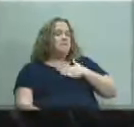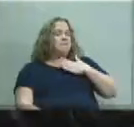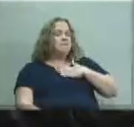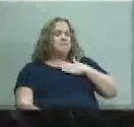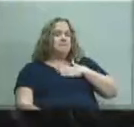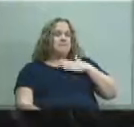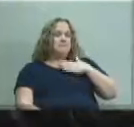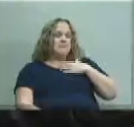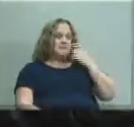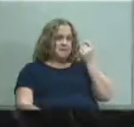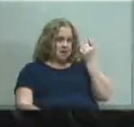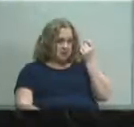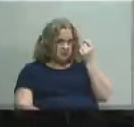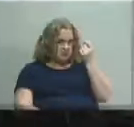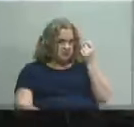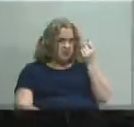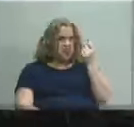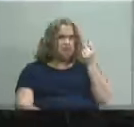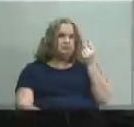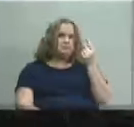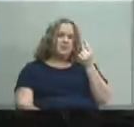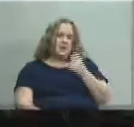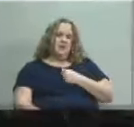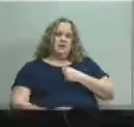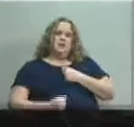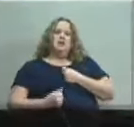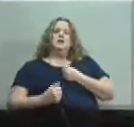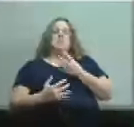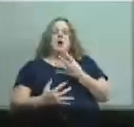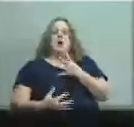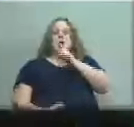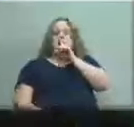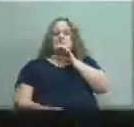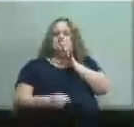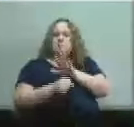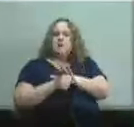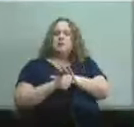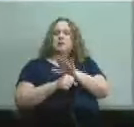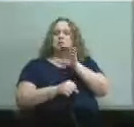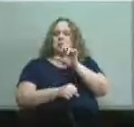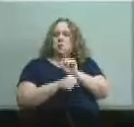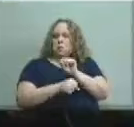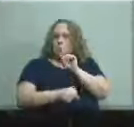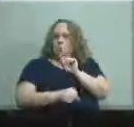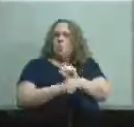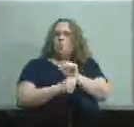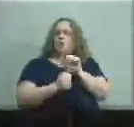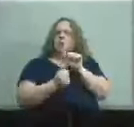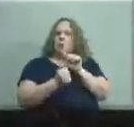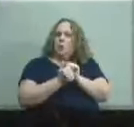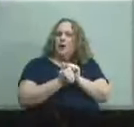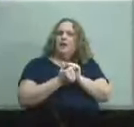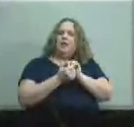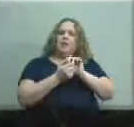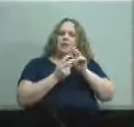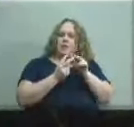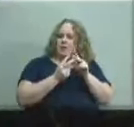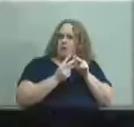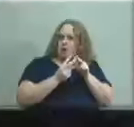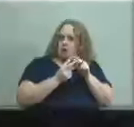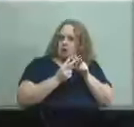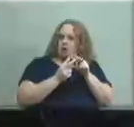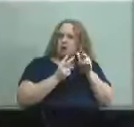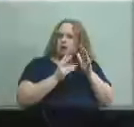there is that it's an expression of a commitment to work with our stakeholder partners to find um common